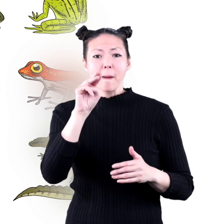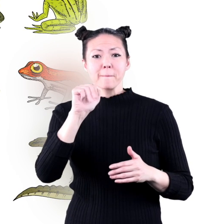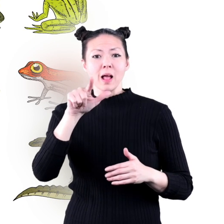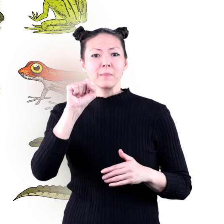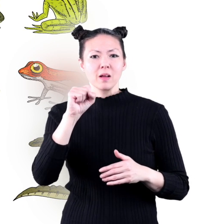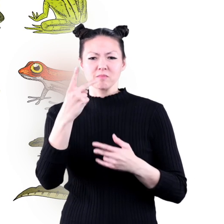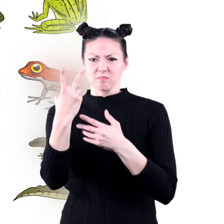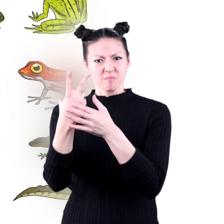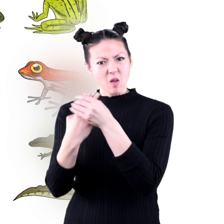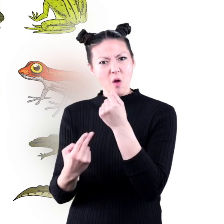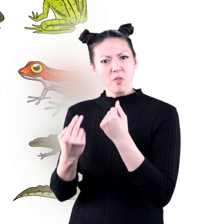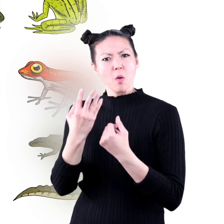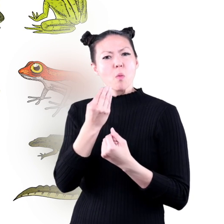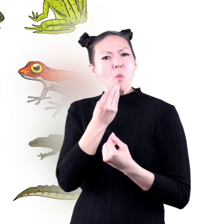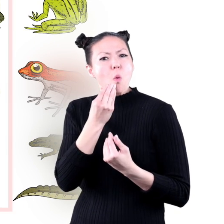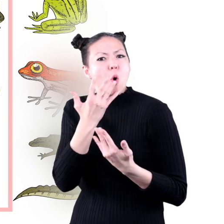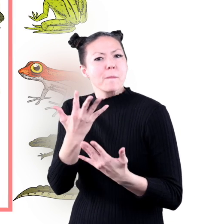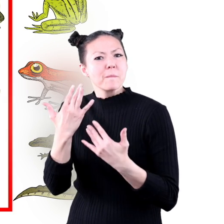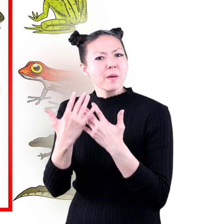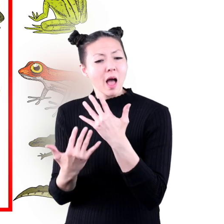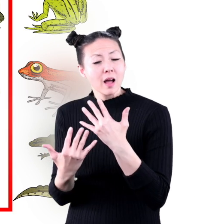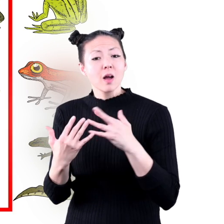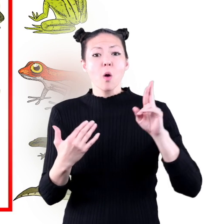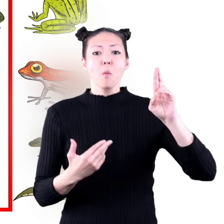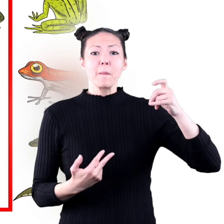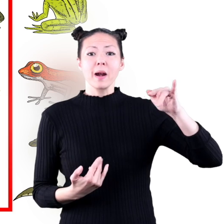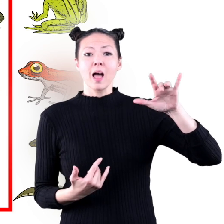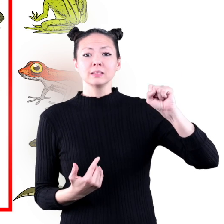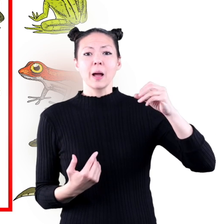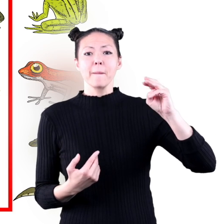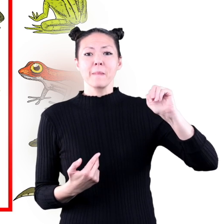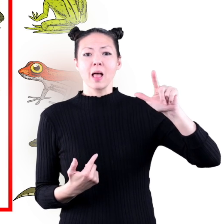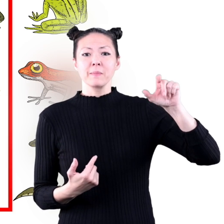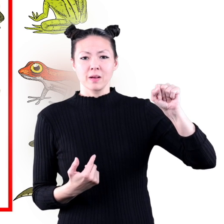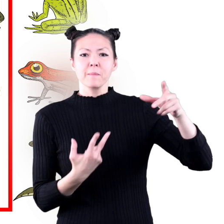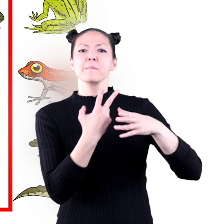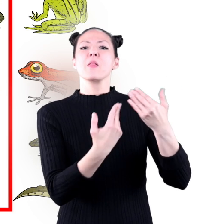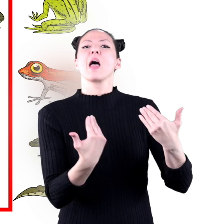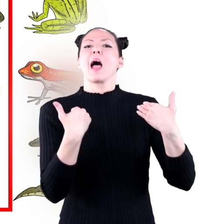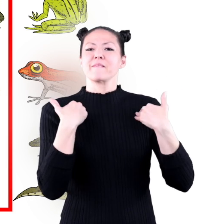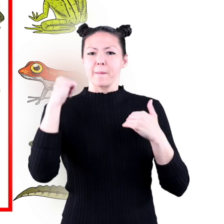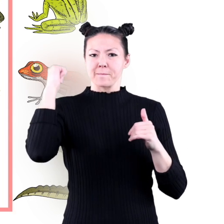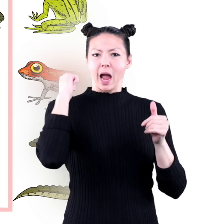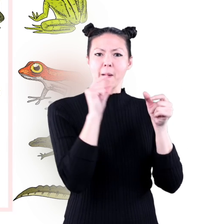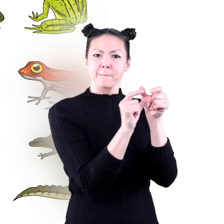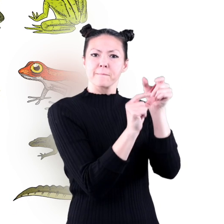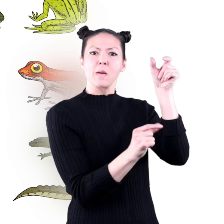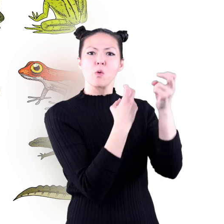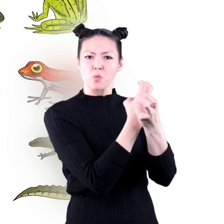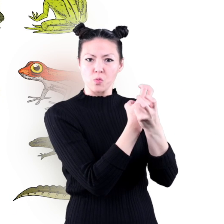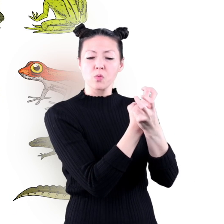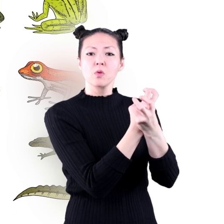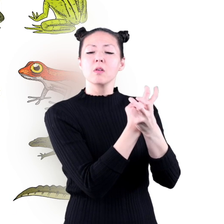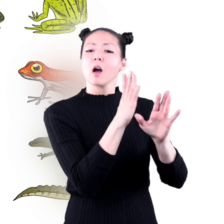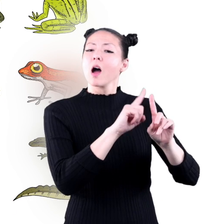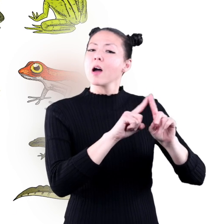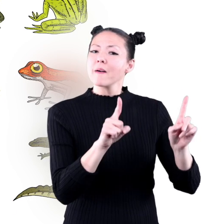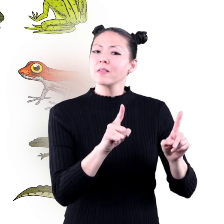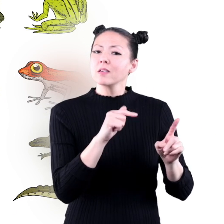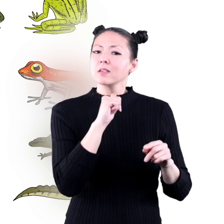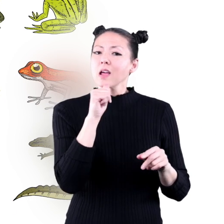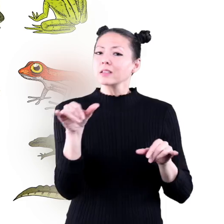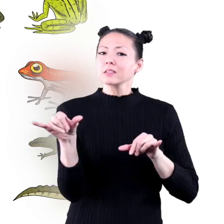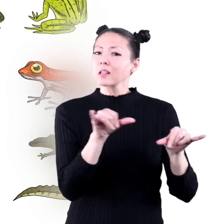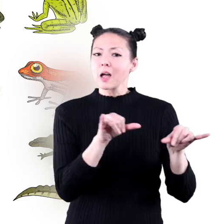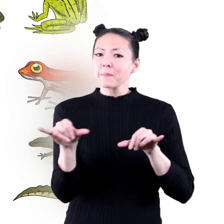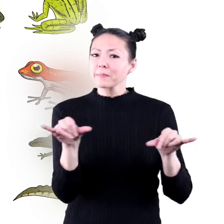and mammals are both warm-blooded and reptiles and mammals are both vertebrates however they are not in the